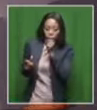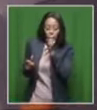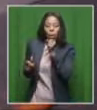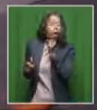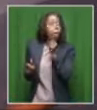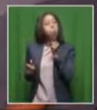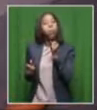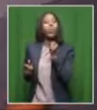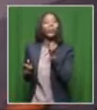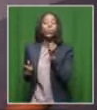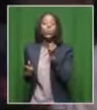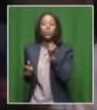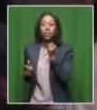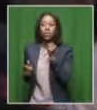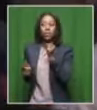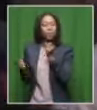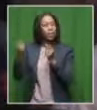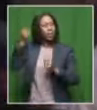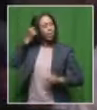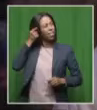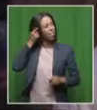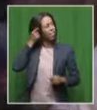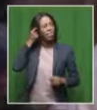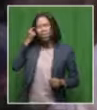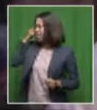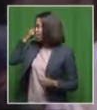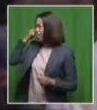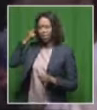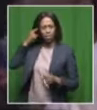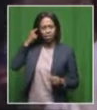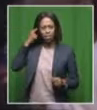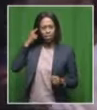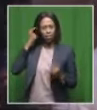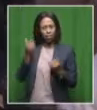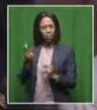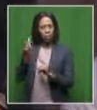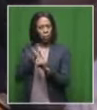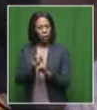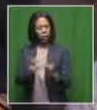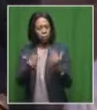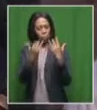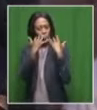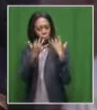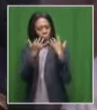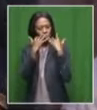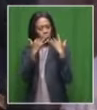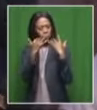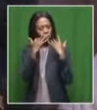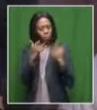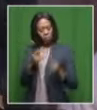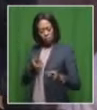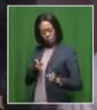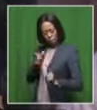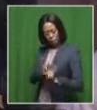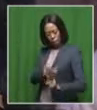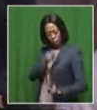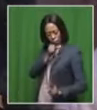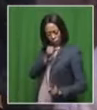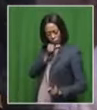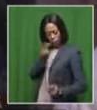know, secondary smoking. And then I thought, well, what about that particular person is actually smoking it? And I thought,